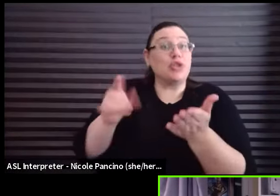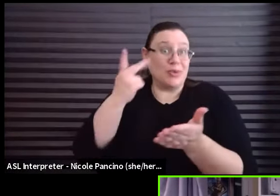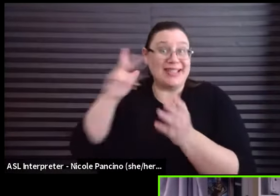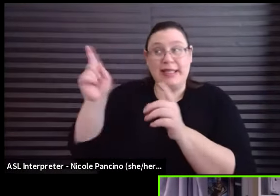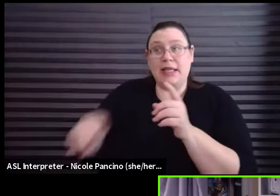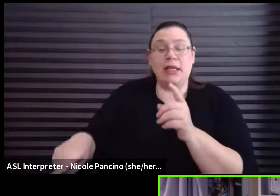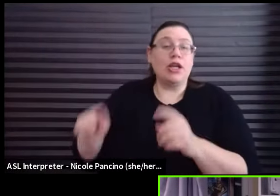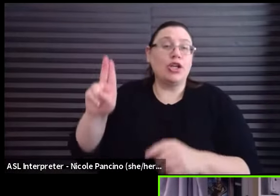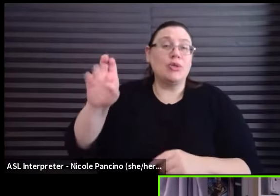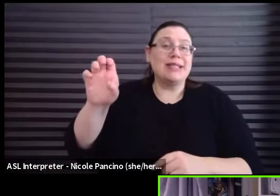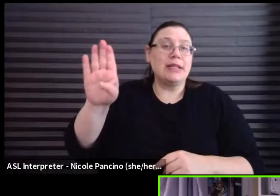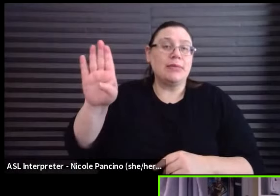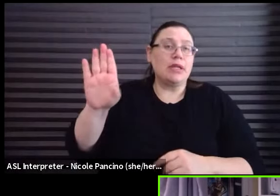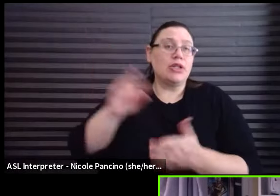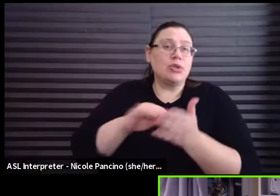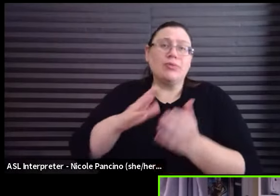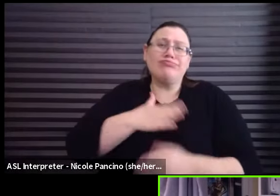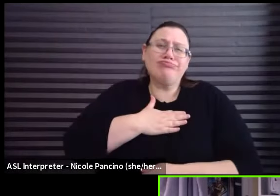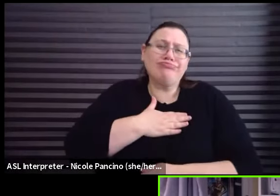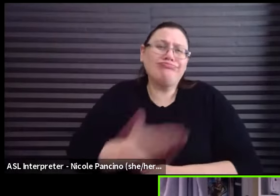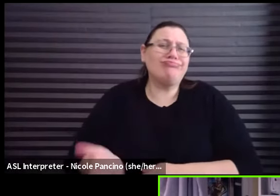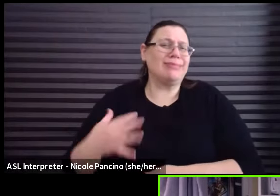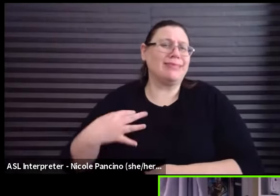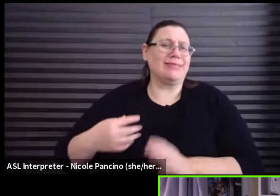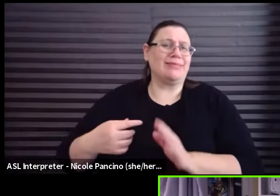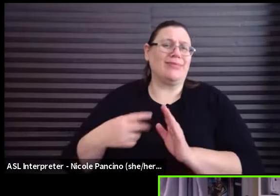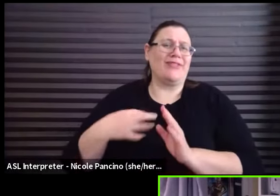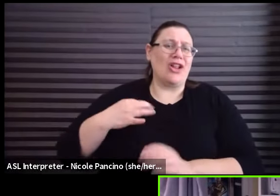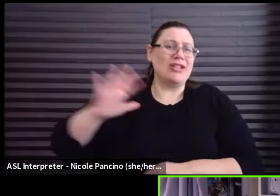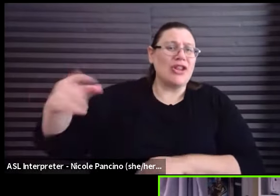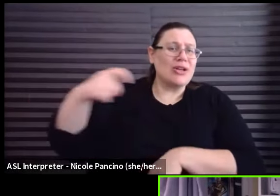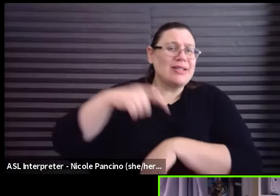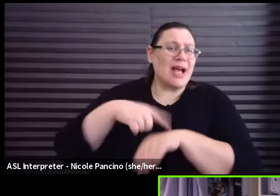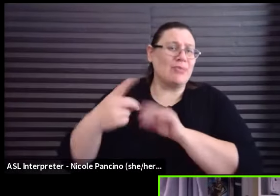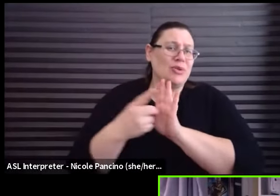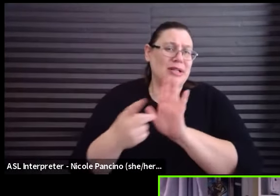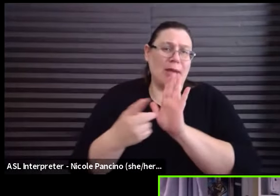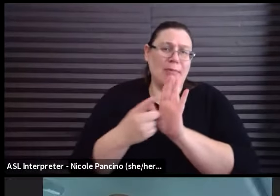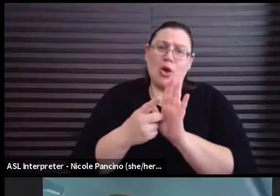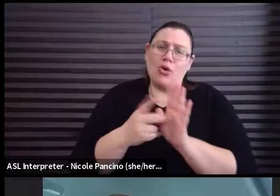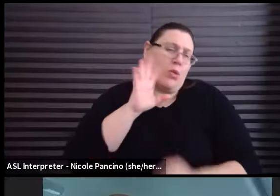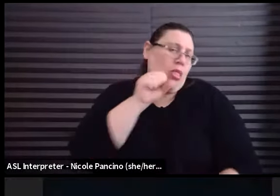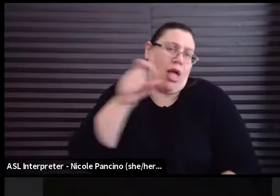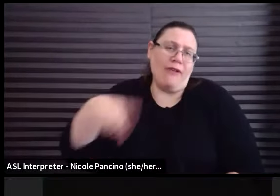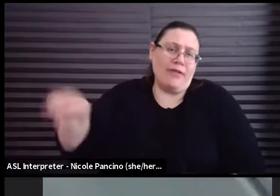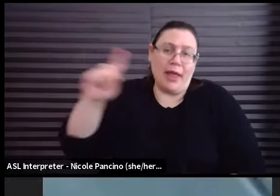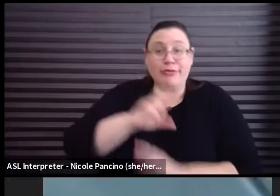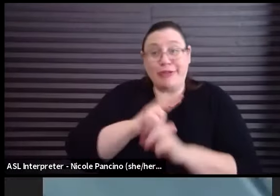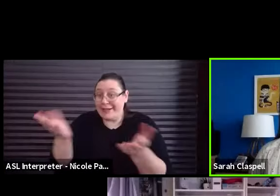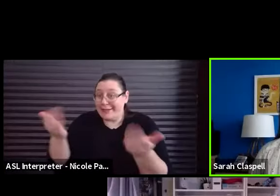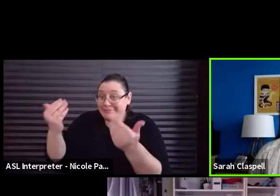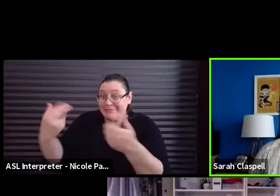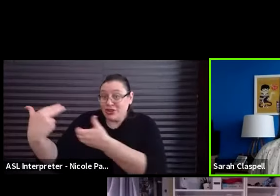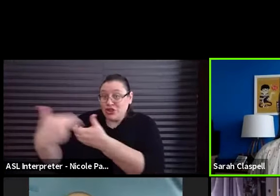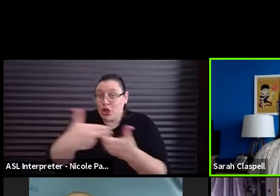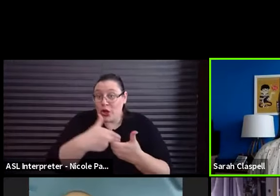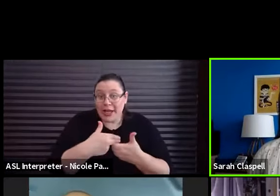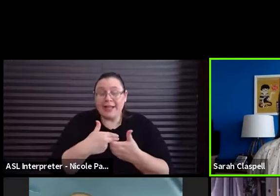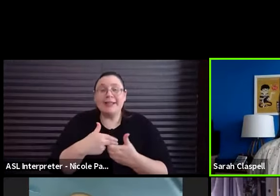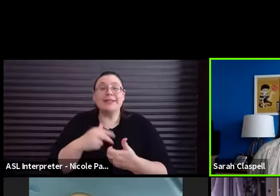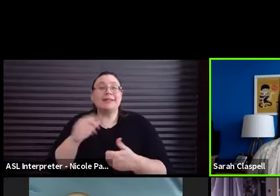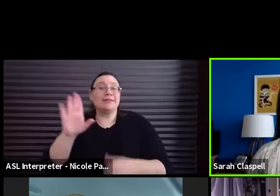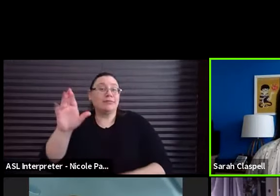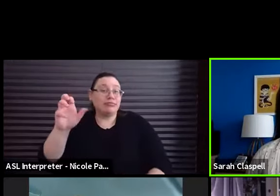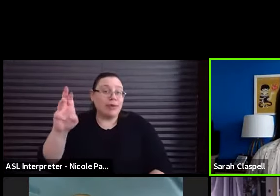volunteered their time to come demo what this is. I think you're going to love these guys. Let's bring them in. Yeah. Let's bring in Brent,